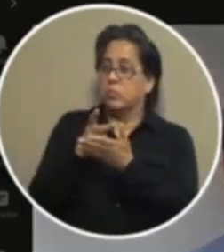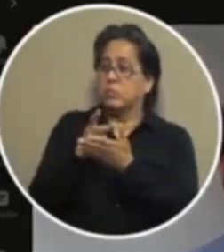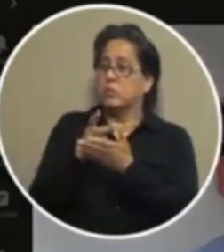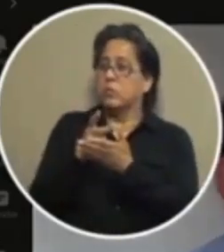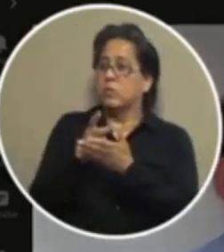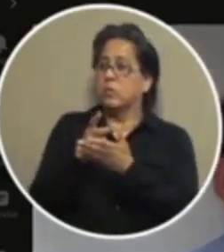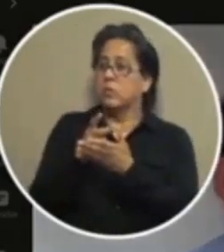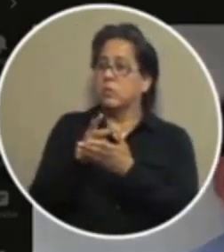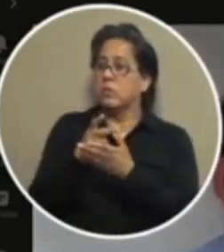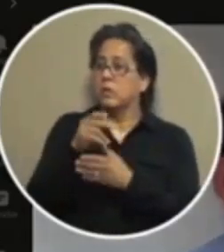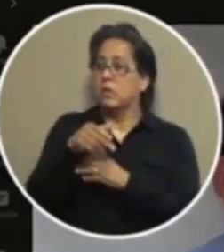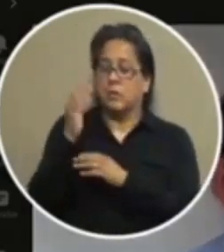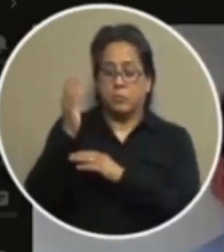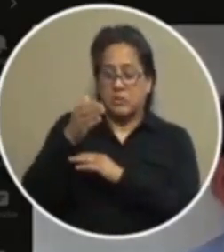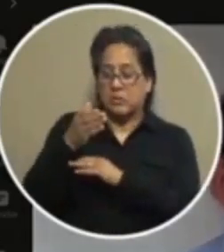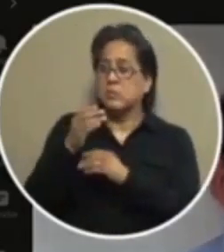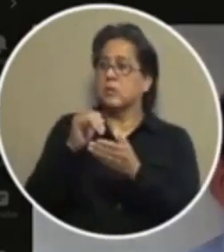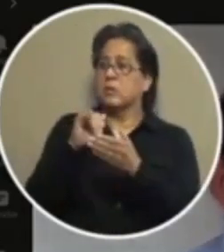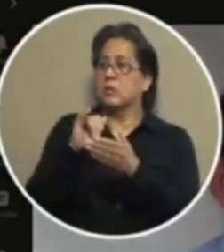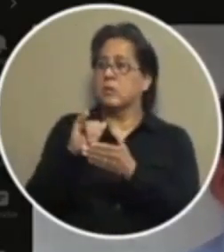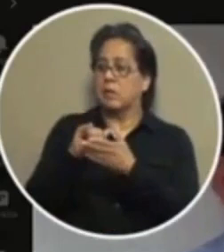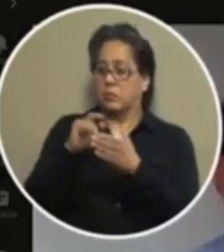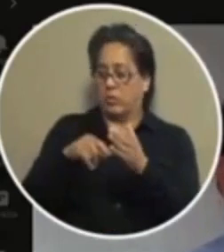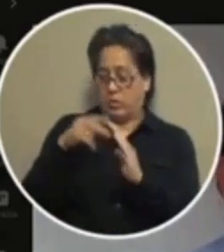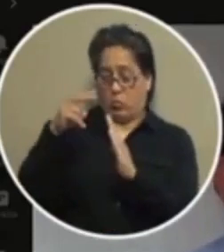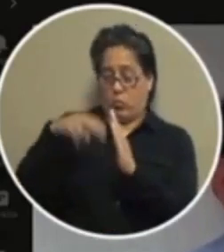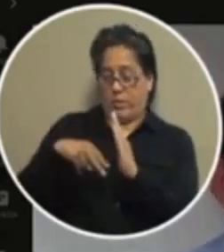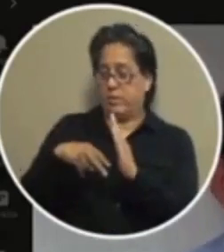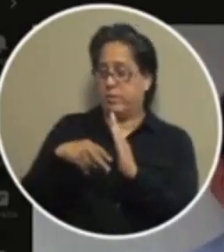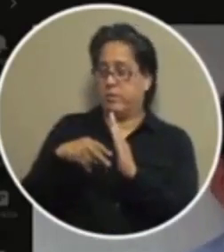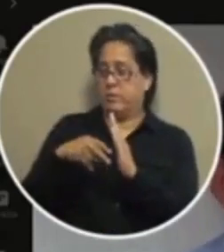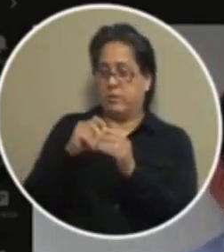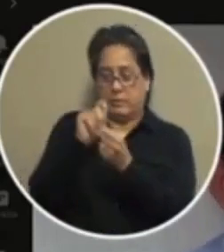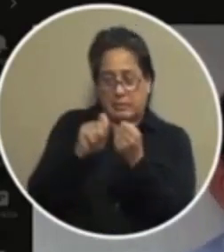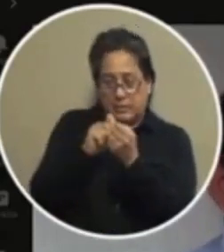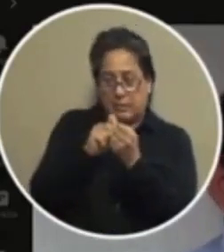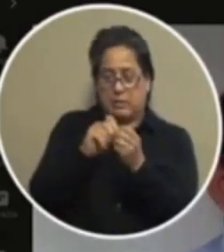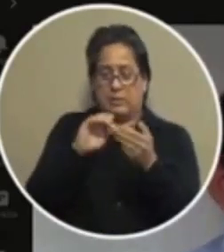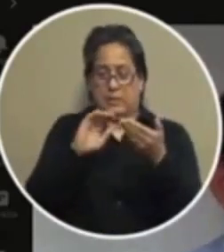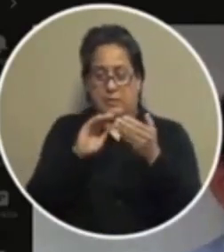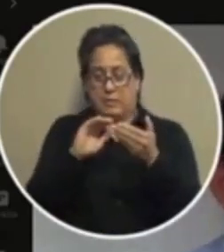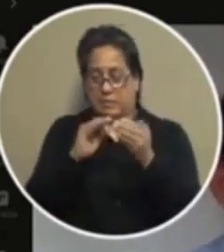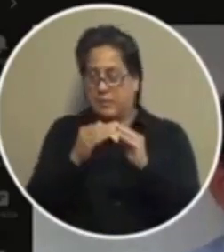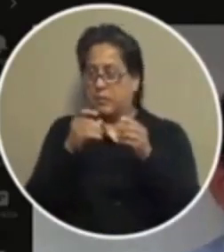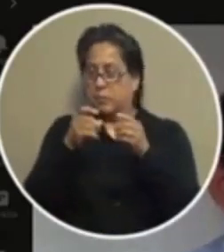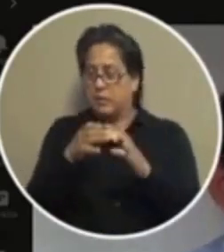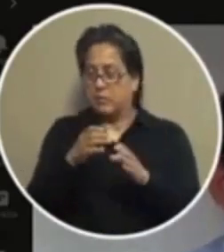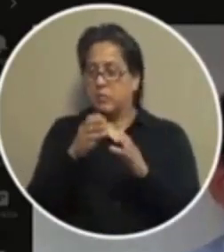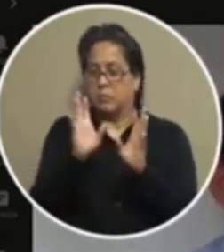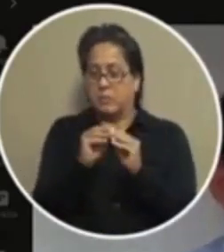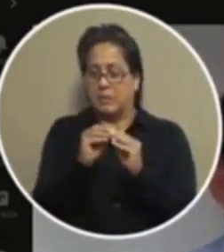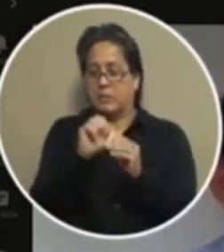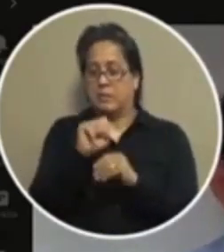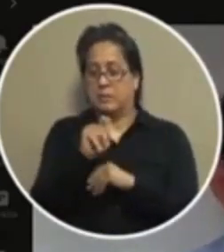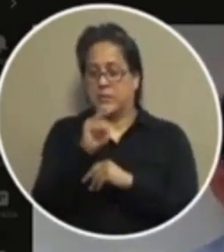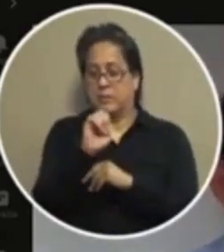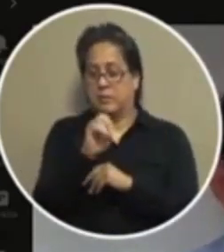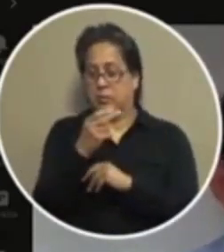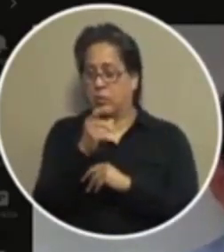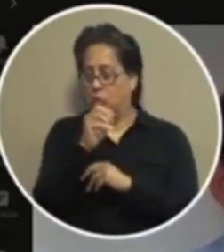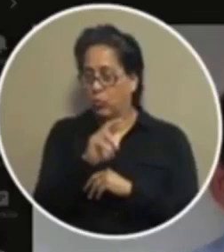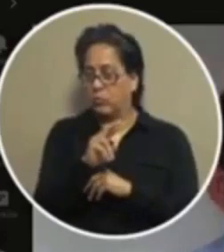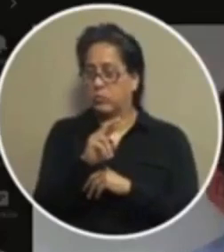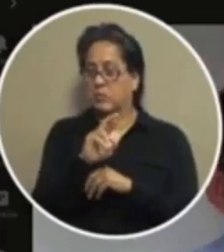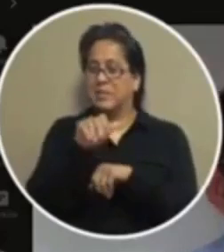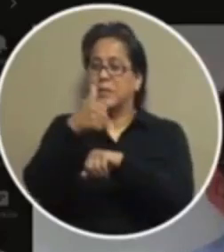at what was passed by this presentation that is what i that is what i read for verbatim that the city managers directed to meet with the stakeholders make recommendations implement